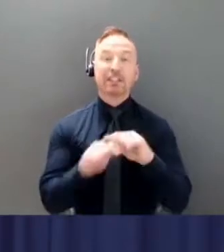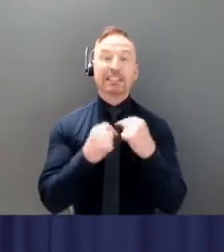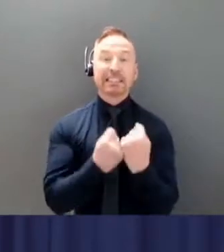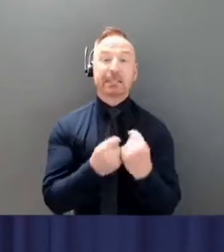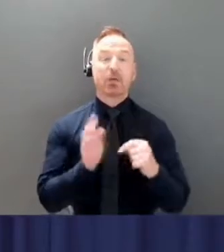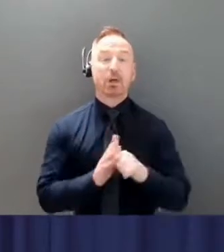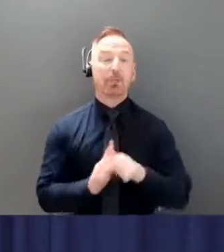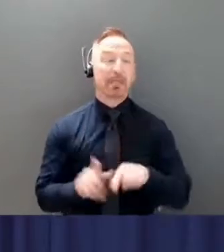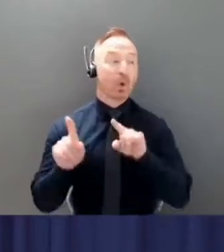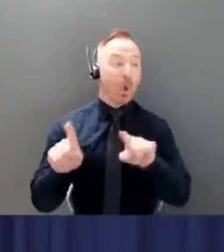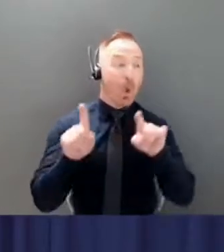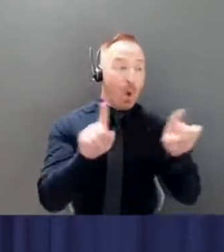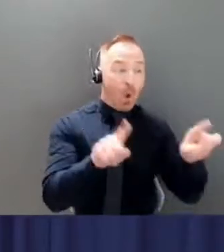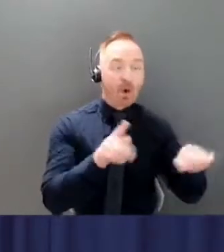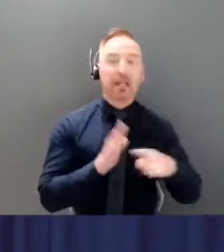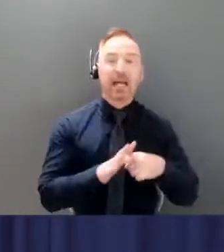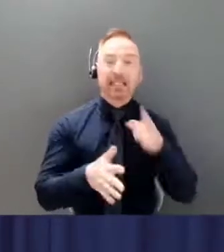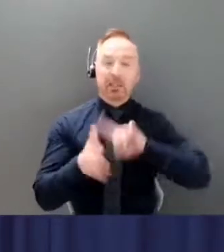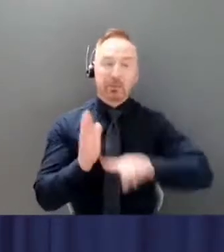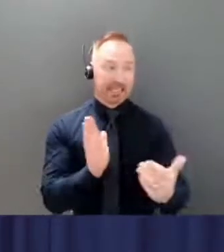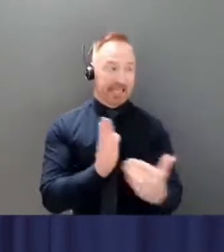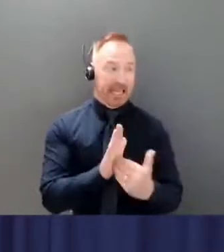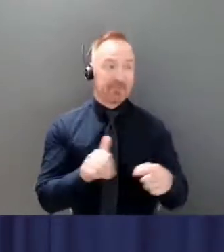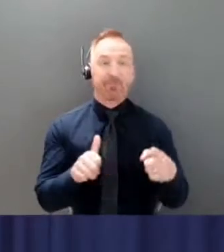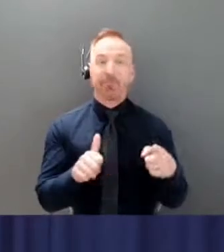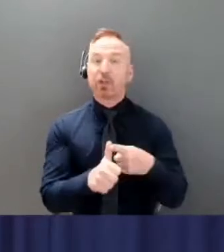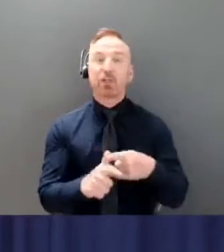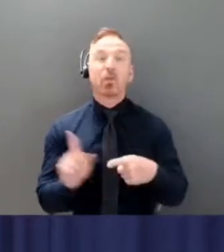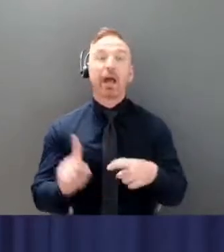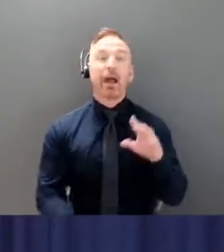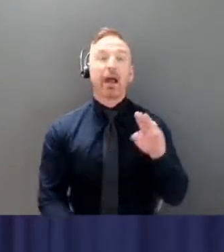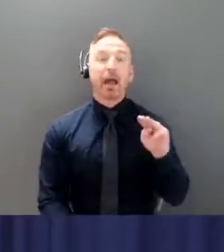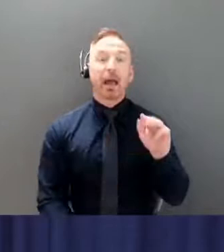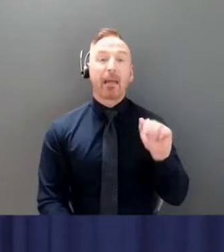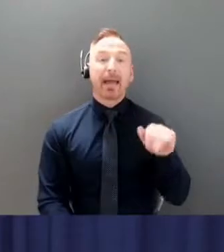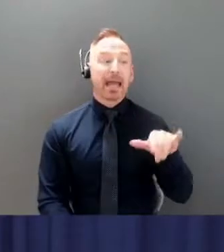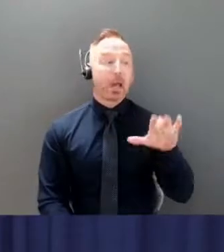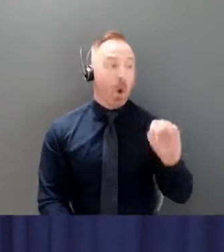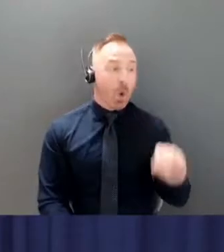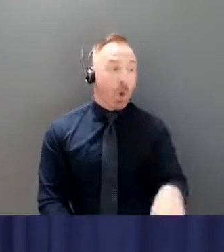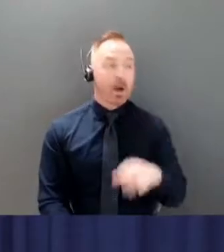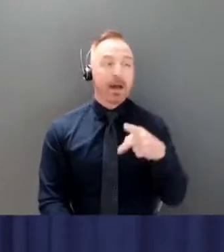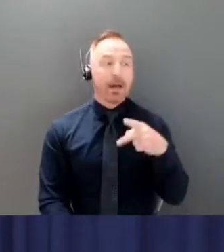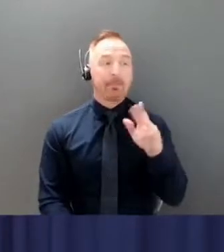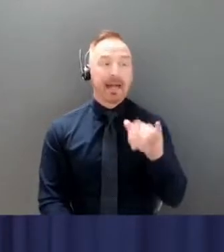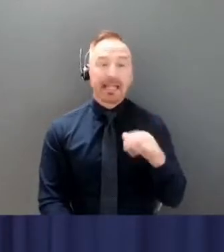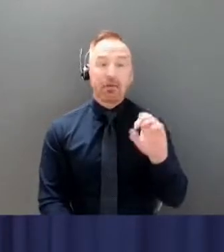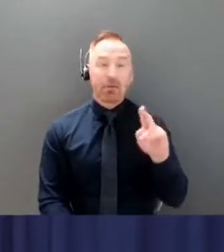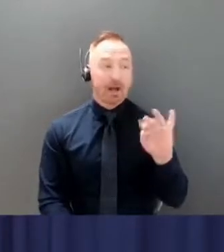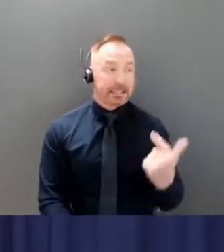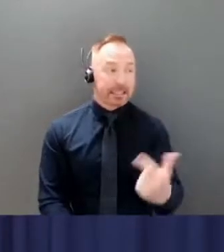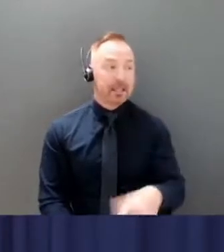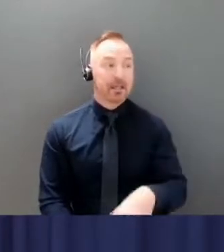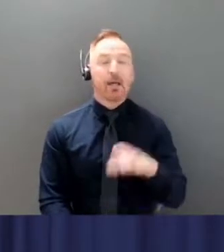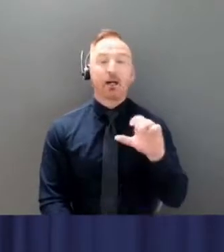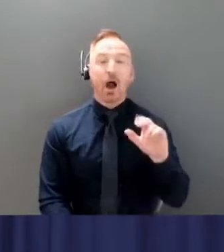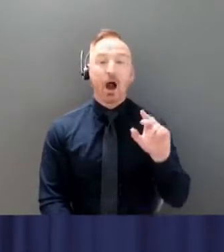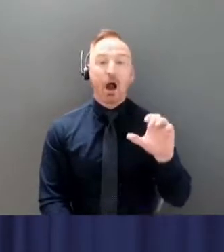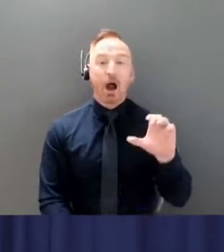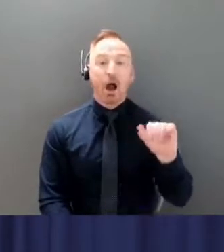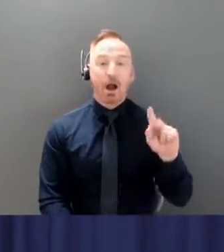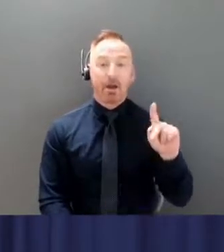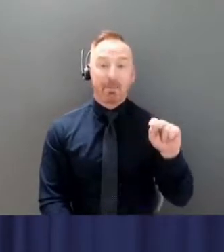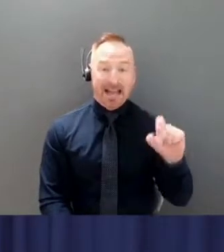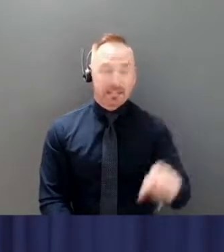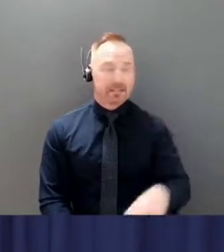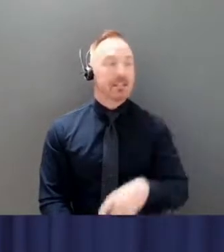communities starting next week, first in Mayo, then Peli Crossing, CarMax, Dawson City and Old Crow. You can get your